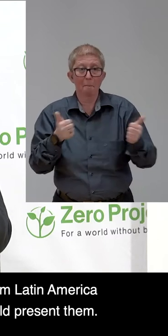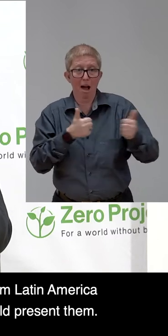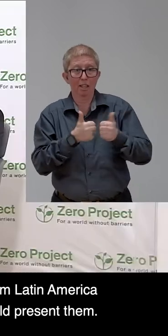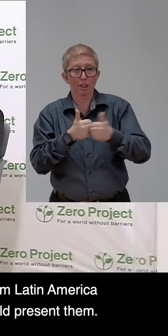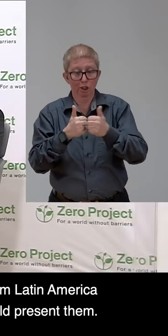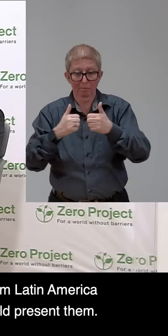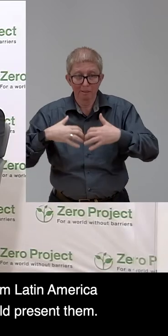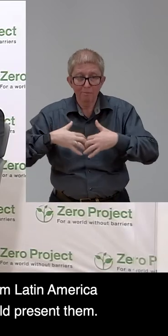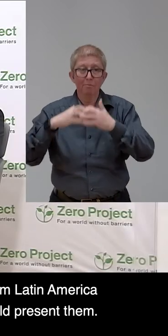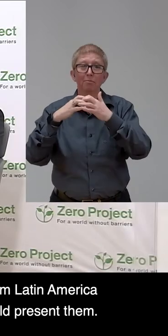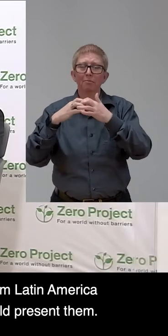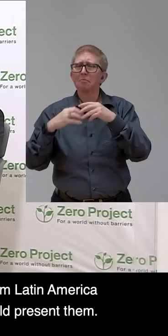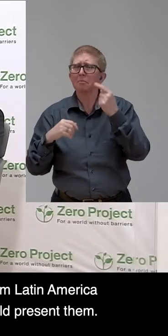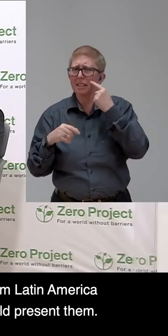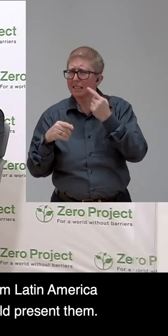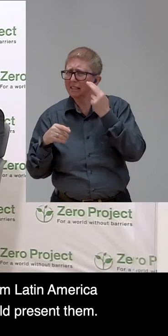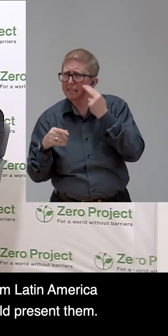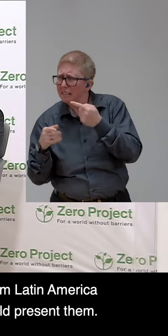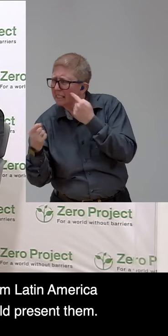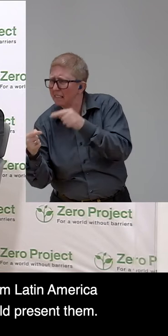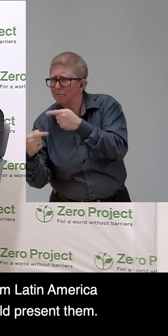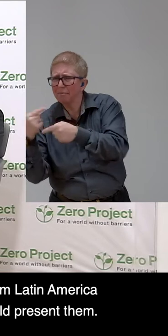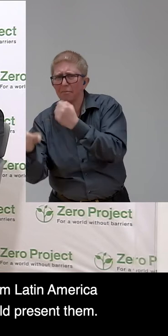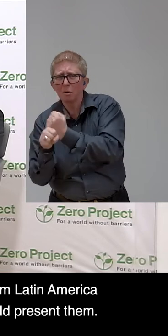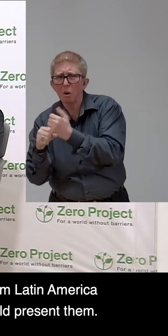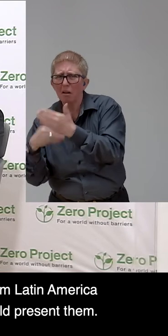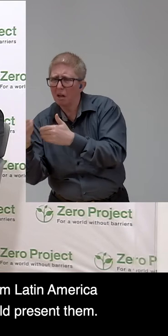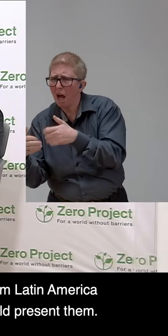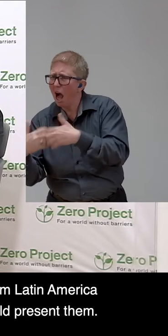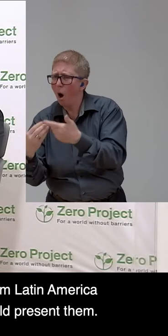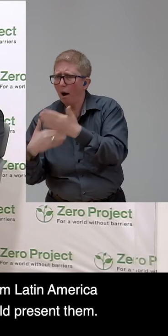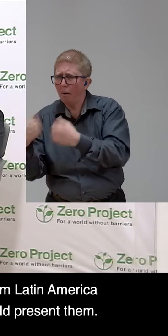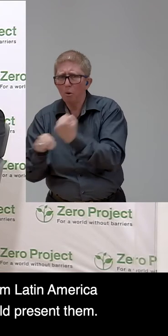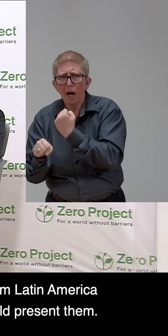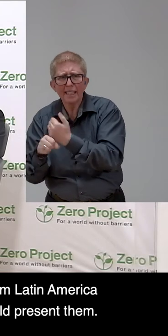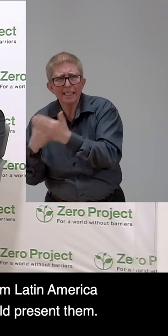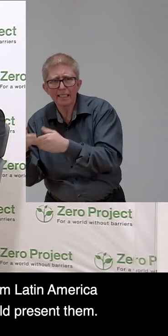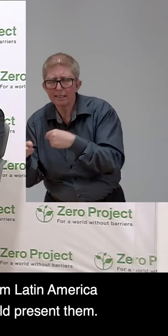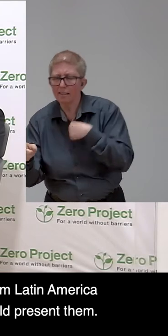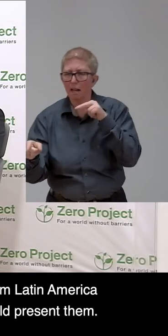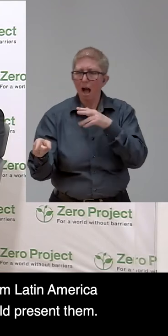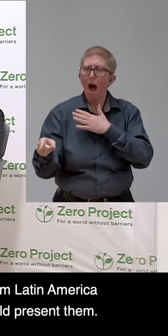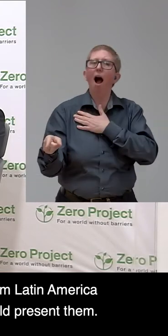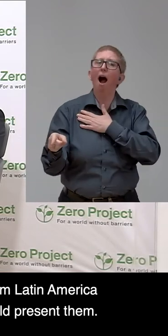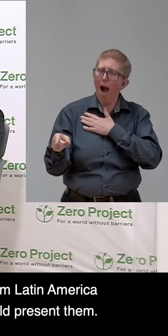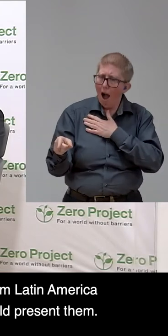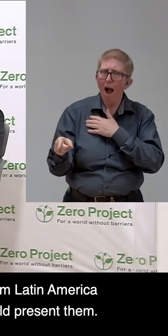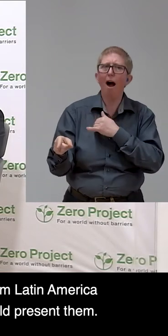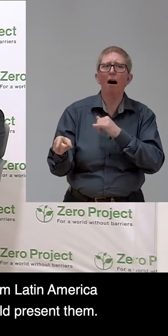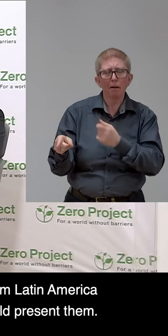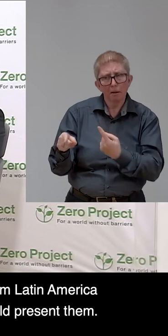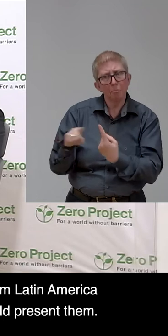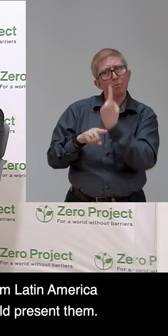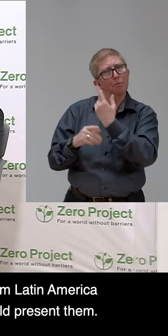policies from Latin America, we almost had nothing in the past, came to